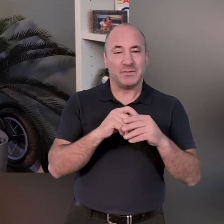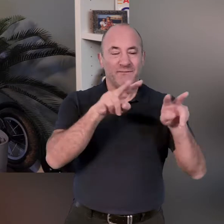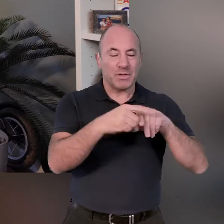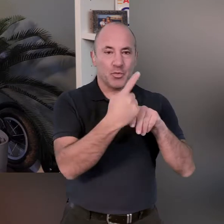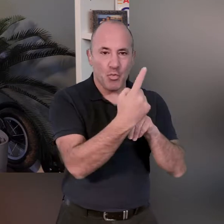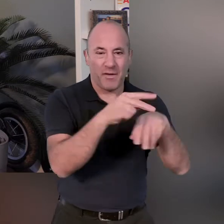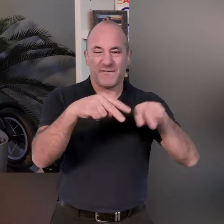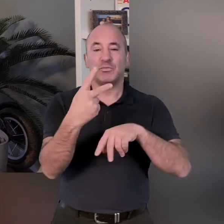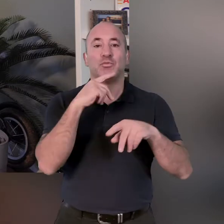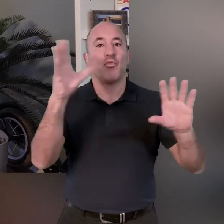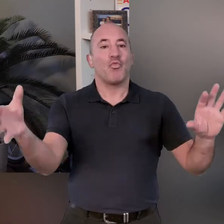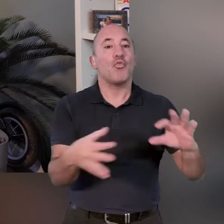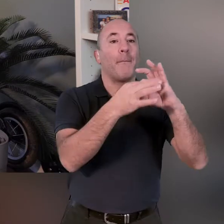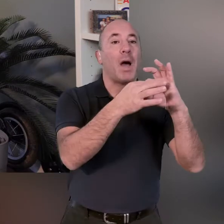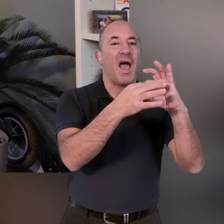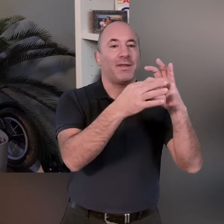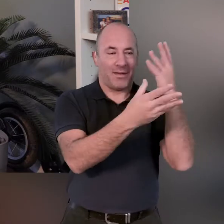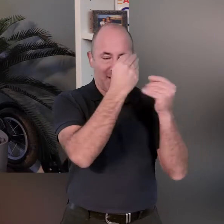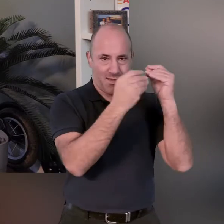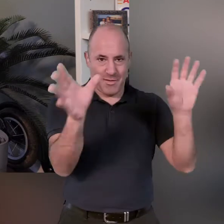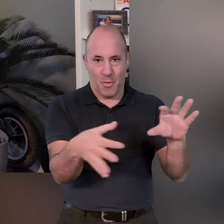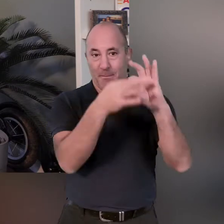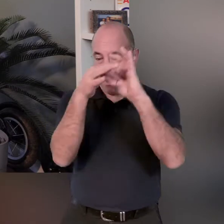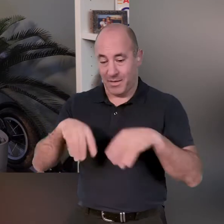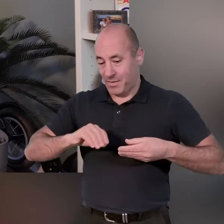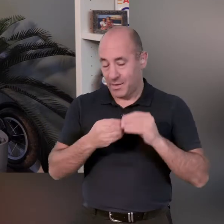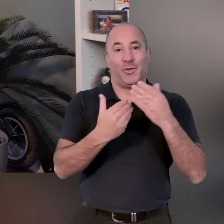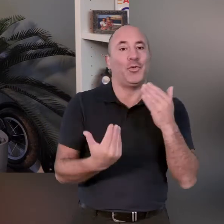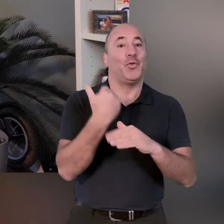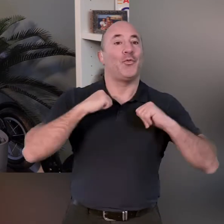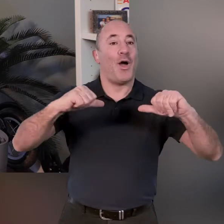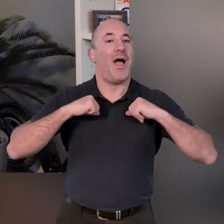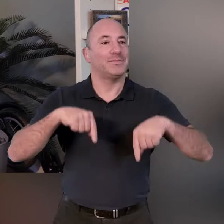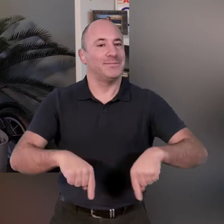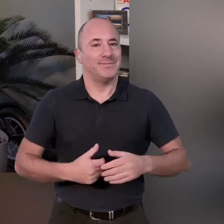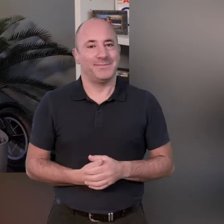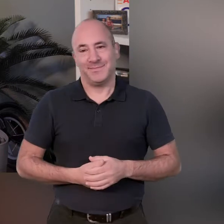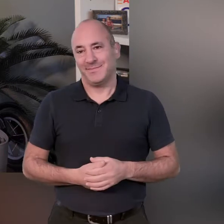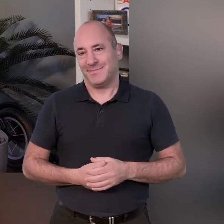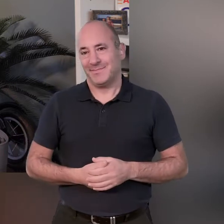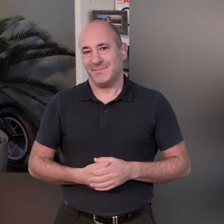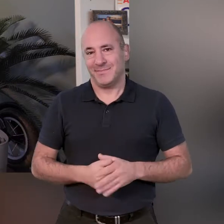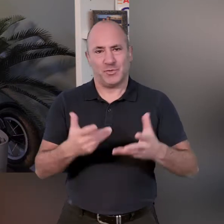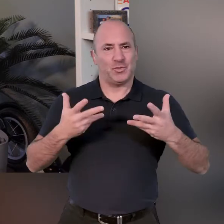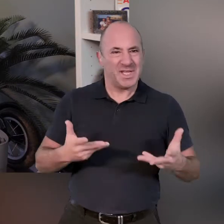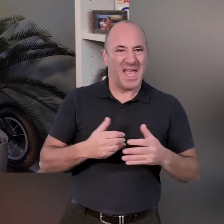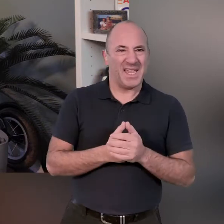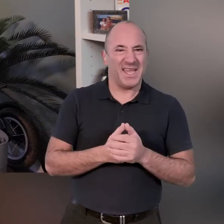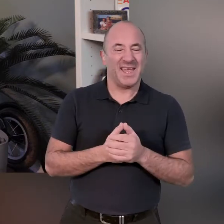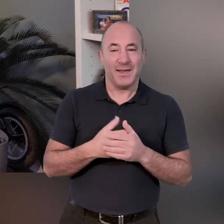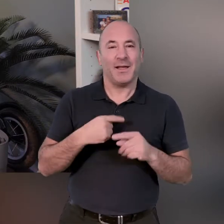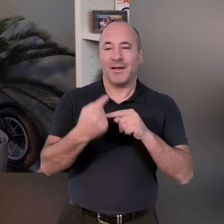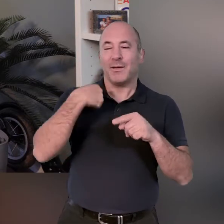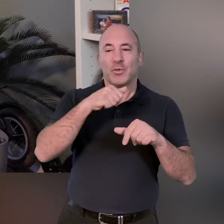what we're going to be doing today is combining video one and video two what we've learned and combine it into a new workout now for today's